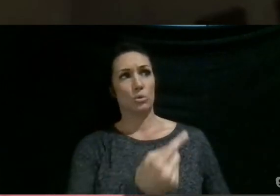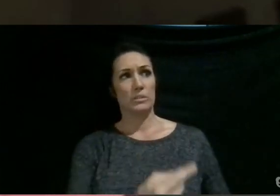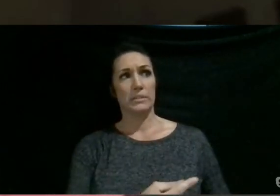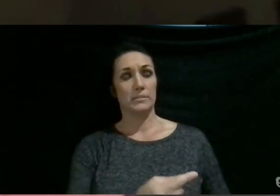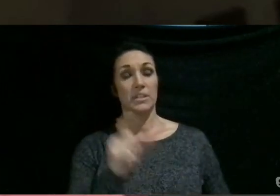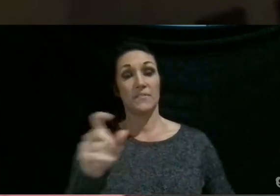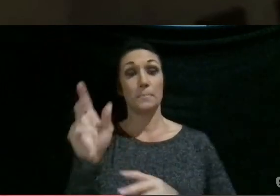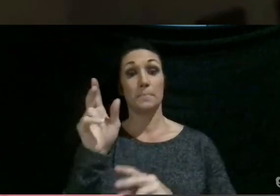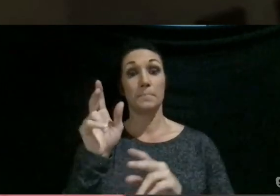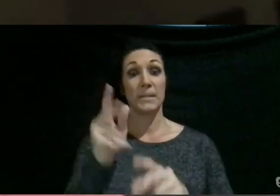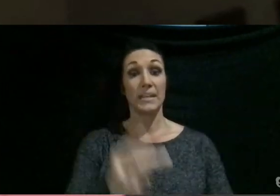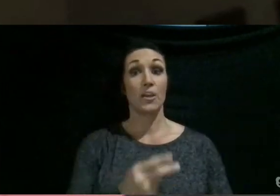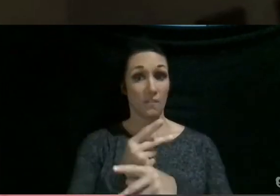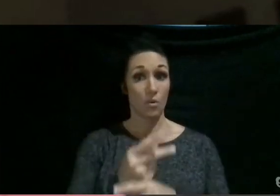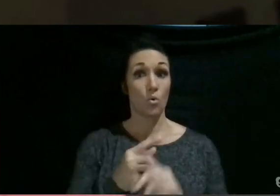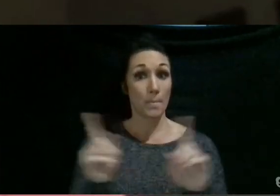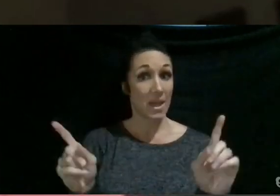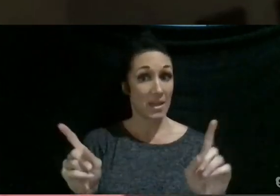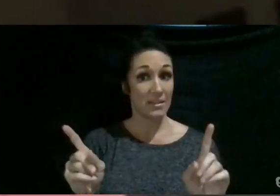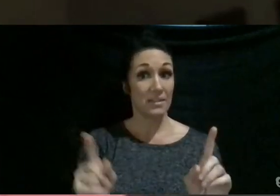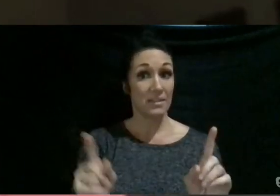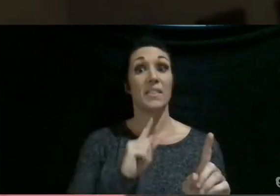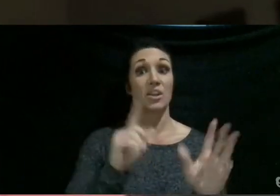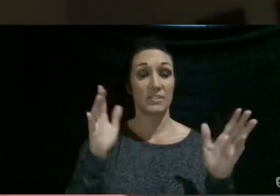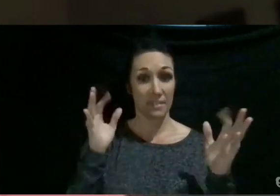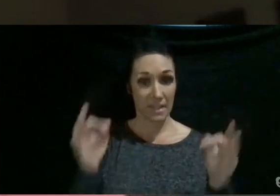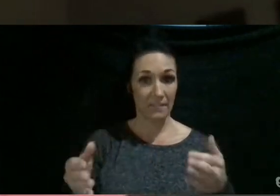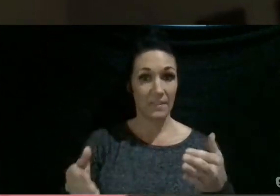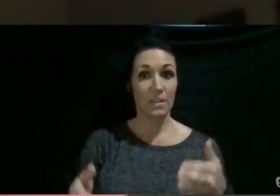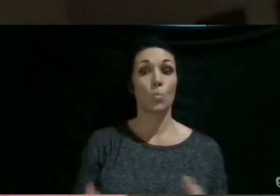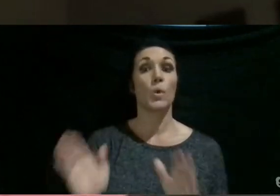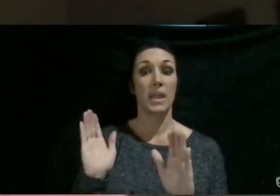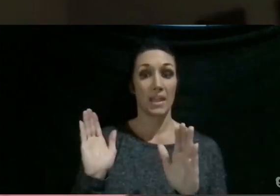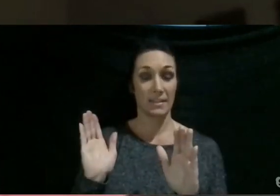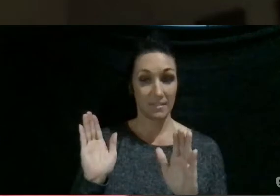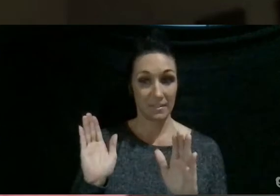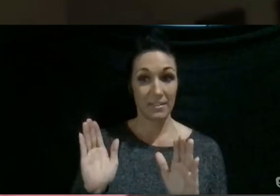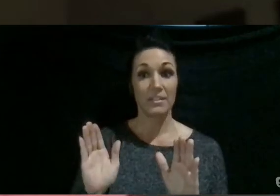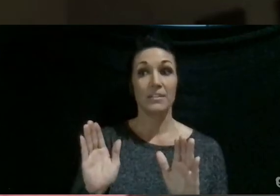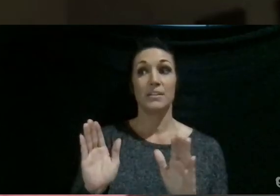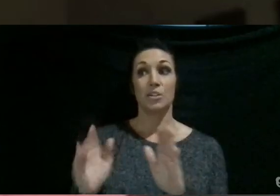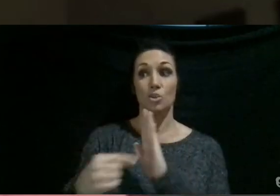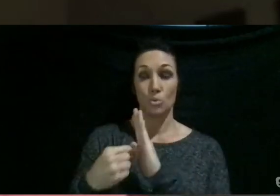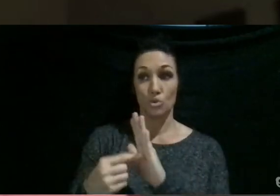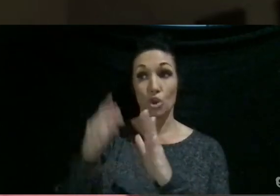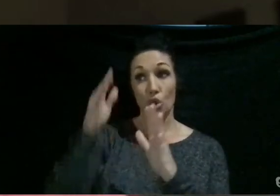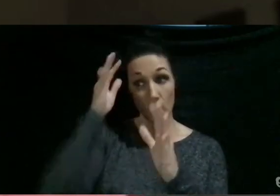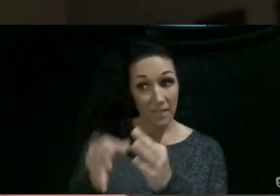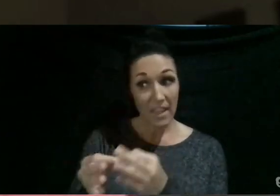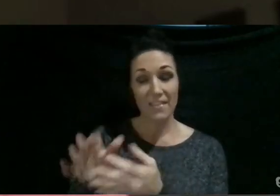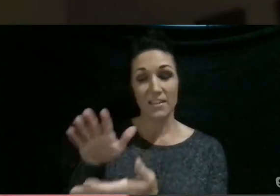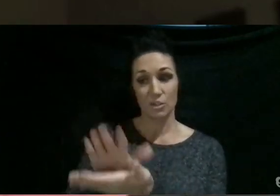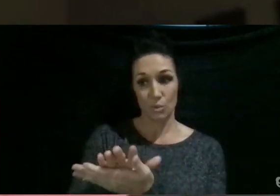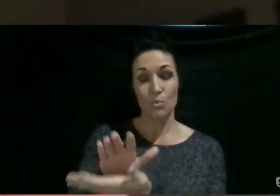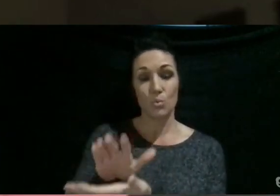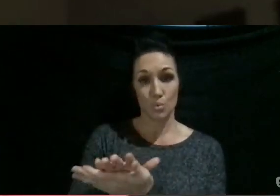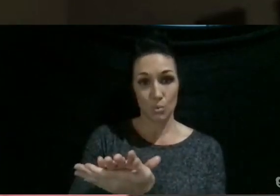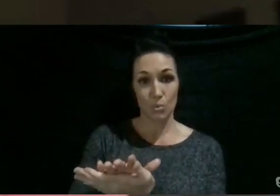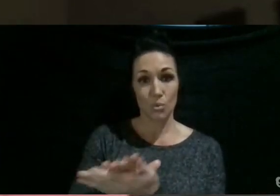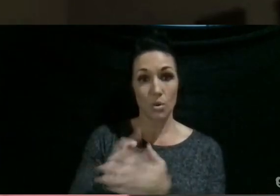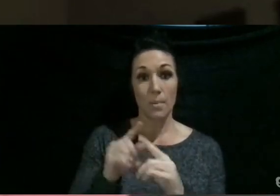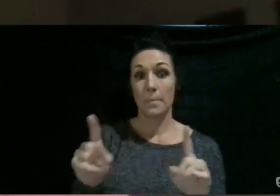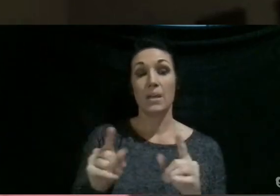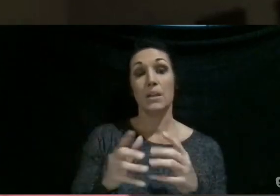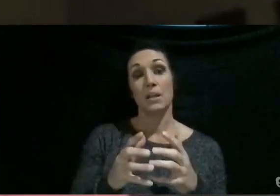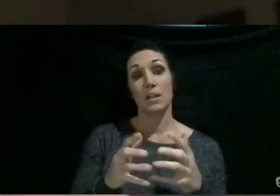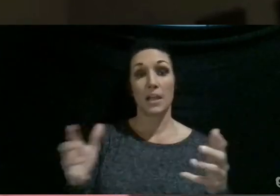but there's definitely ways that you can get, you can show your faith in school, but there's also a